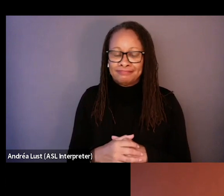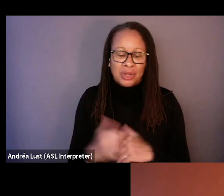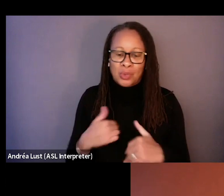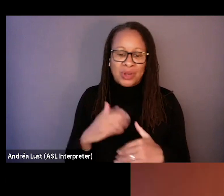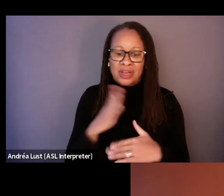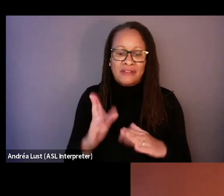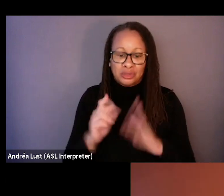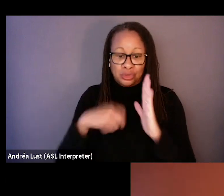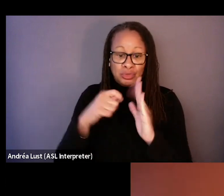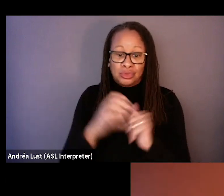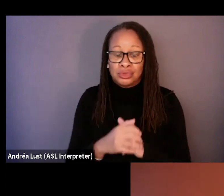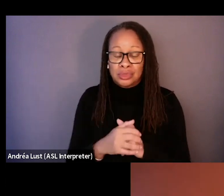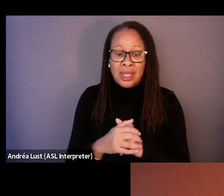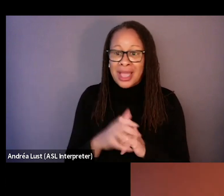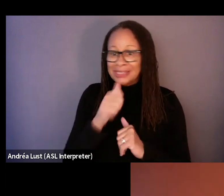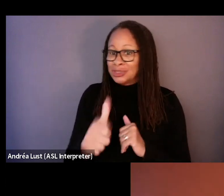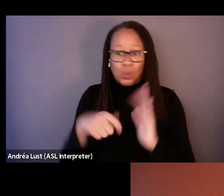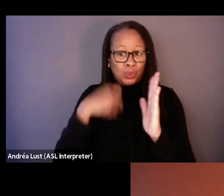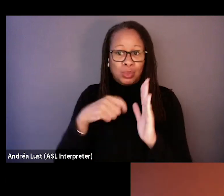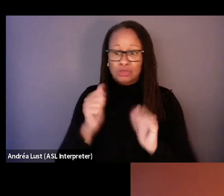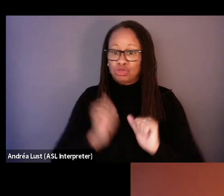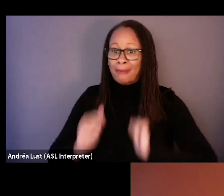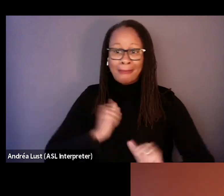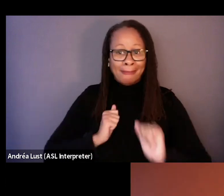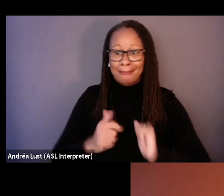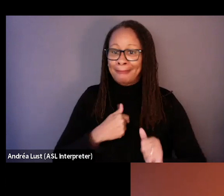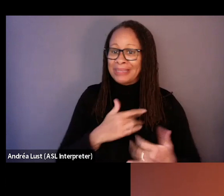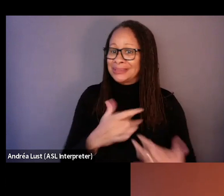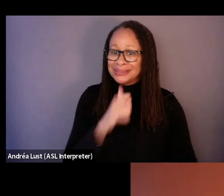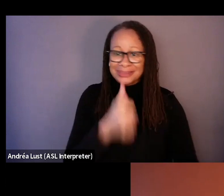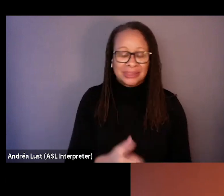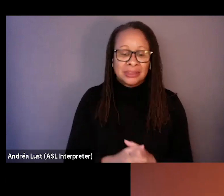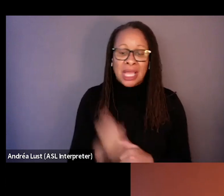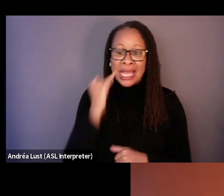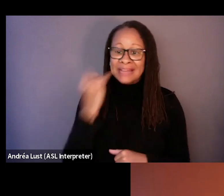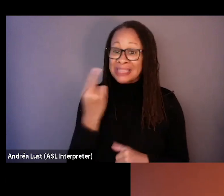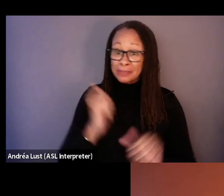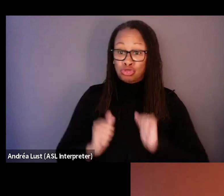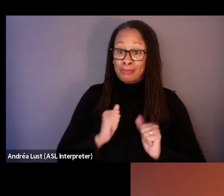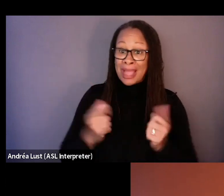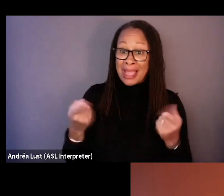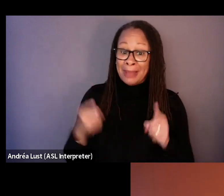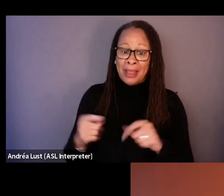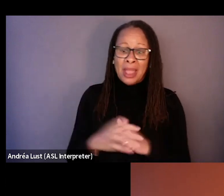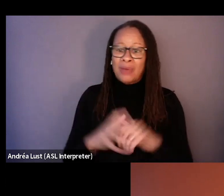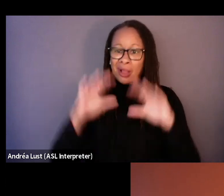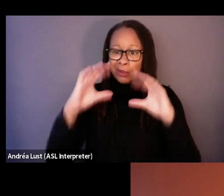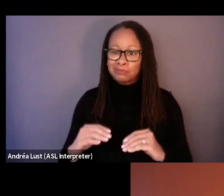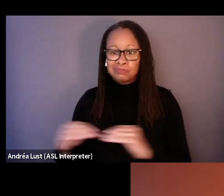know, because I don't shoot drama. I do not. I don't, you know, if something dramatic happens, I take my camera down.